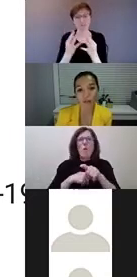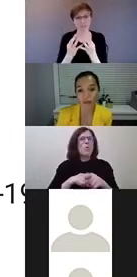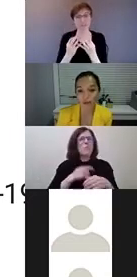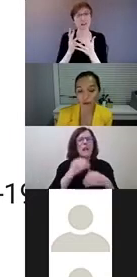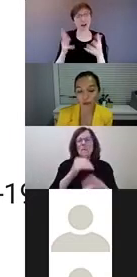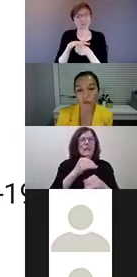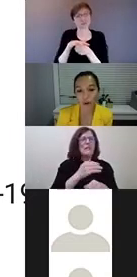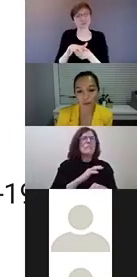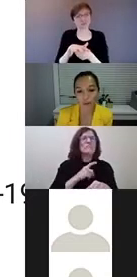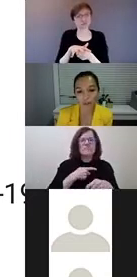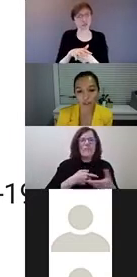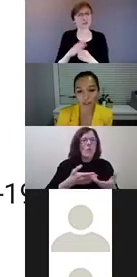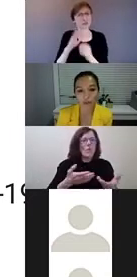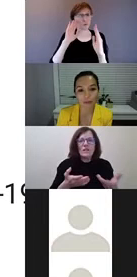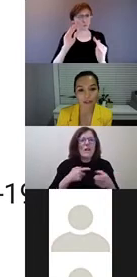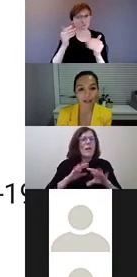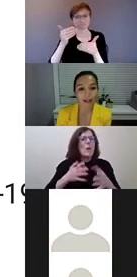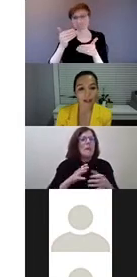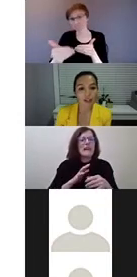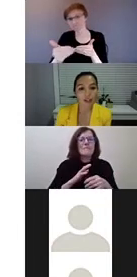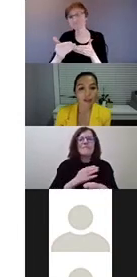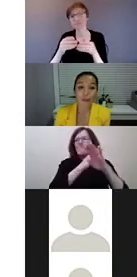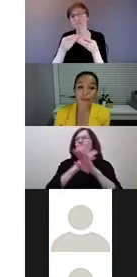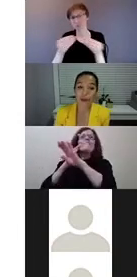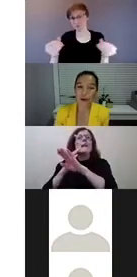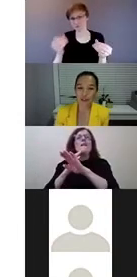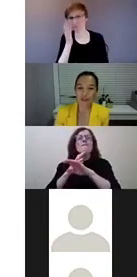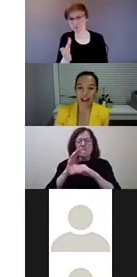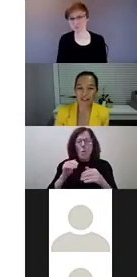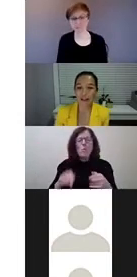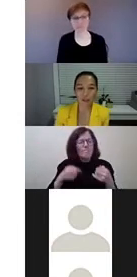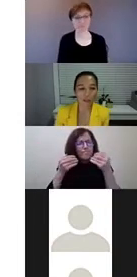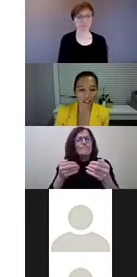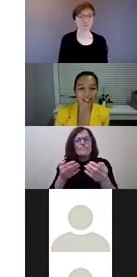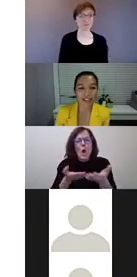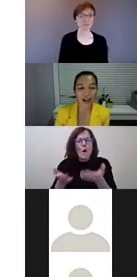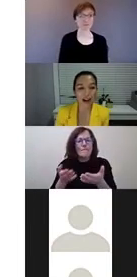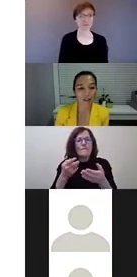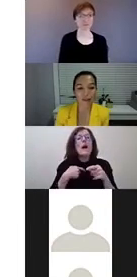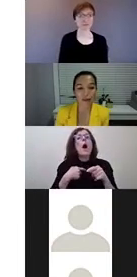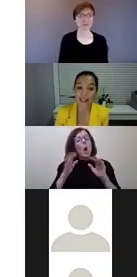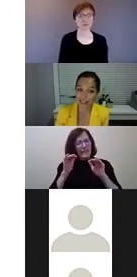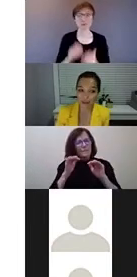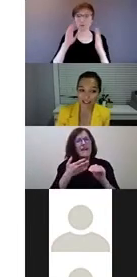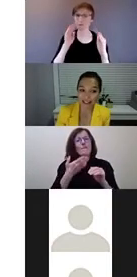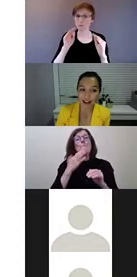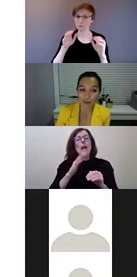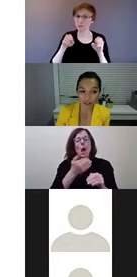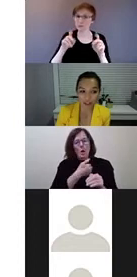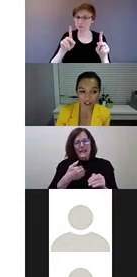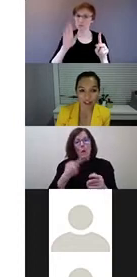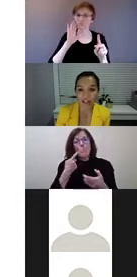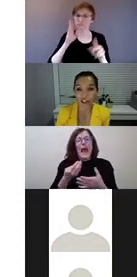solutions moving forward will also consider those. So, we hope to have better opportunities for integrating